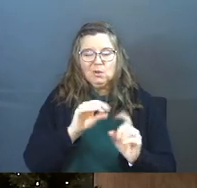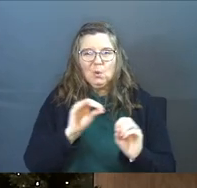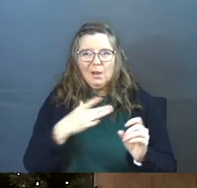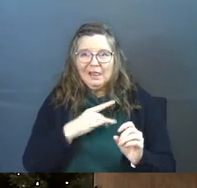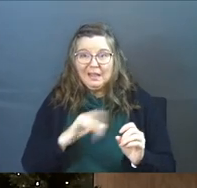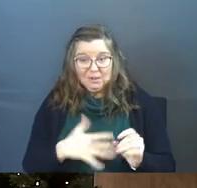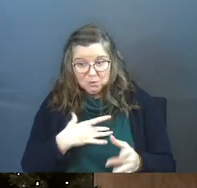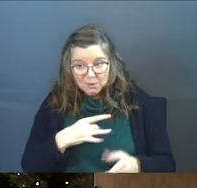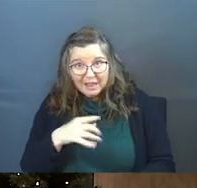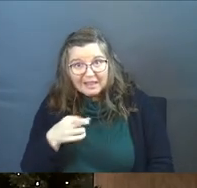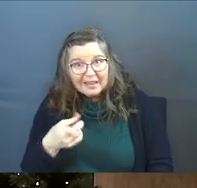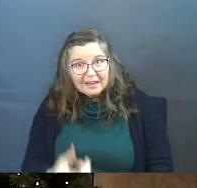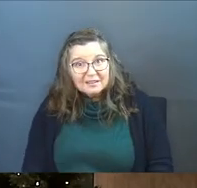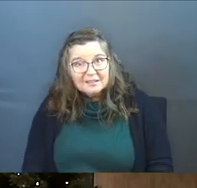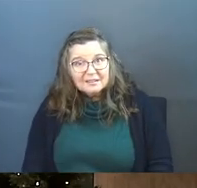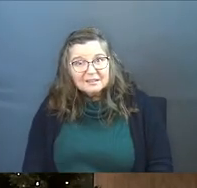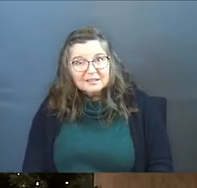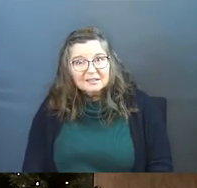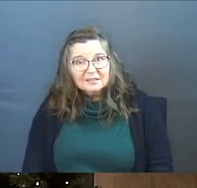project either. Nobody likes that. Would you like that?